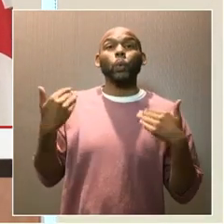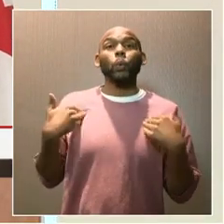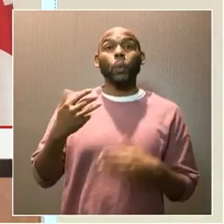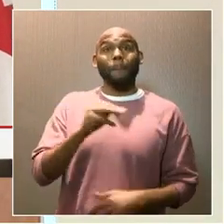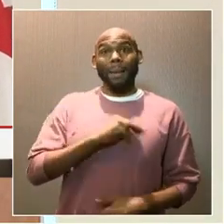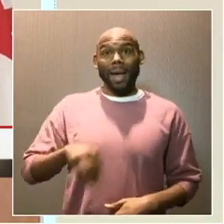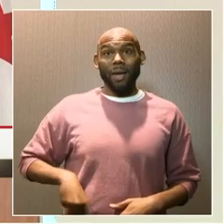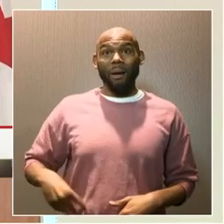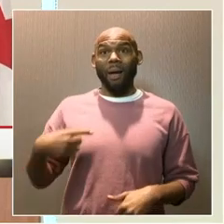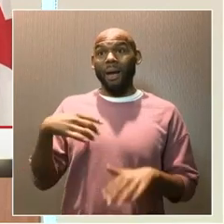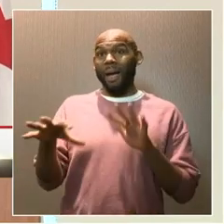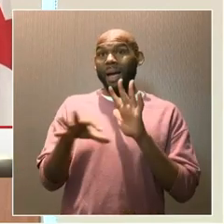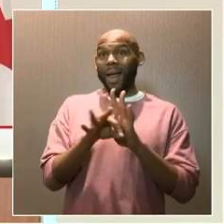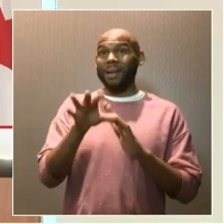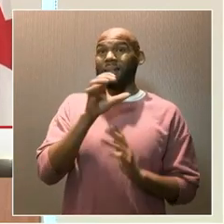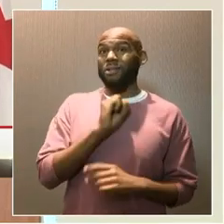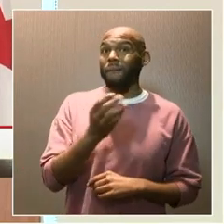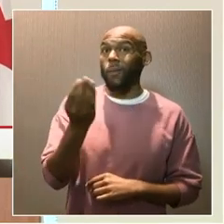at 14.